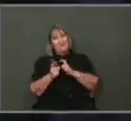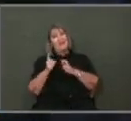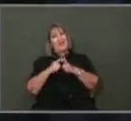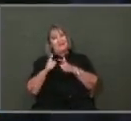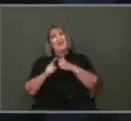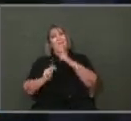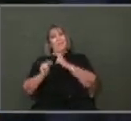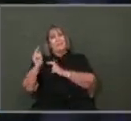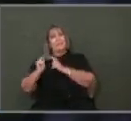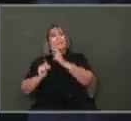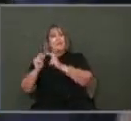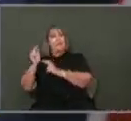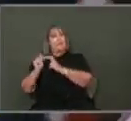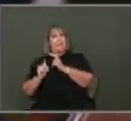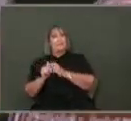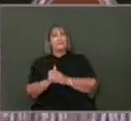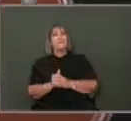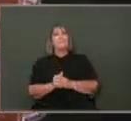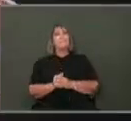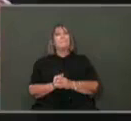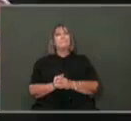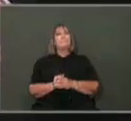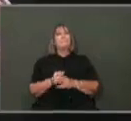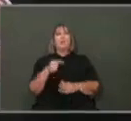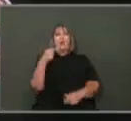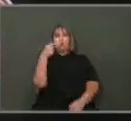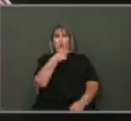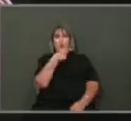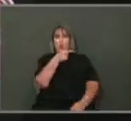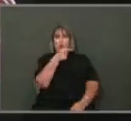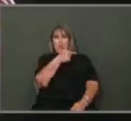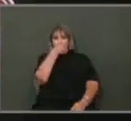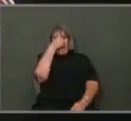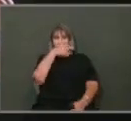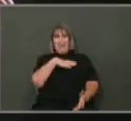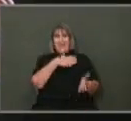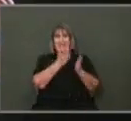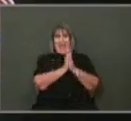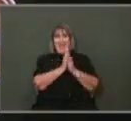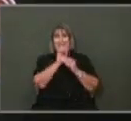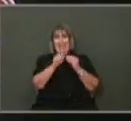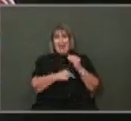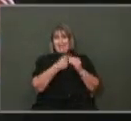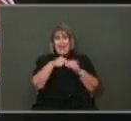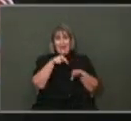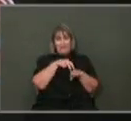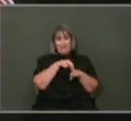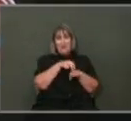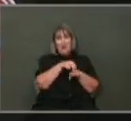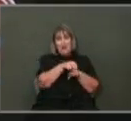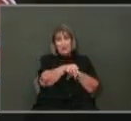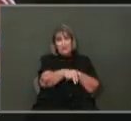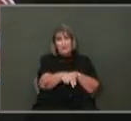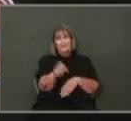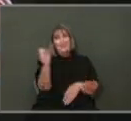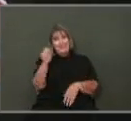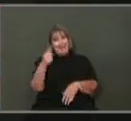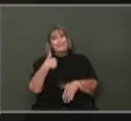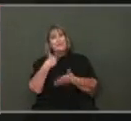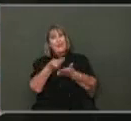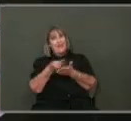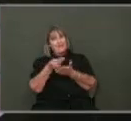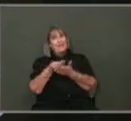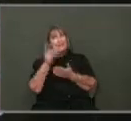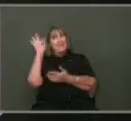And Raji, I think his question is specifically about the sidewalk portion. That, we have funding through the federal